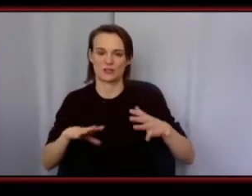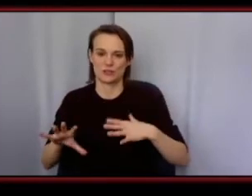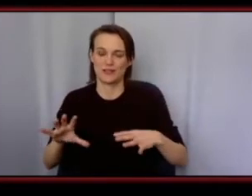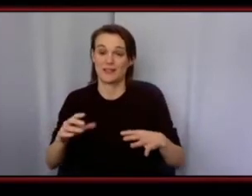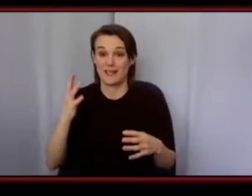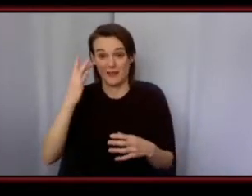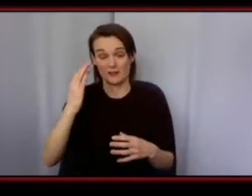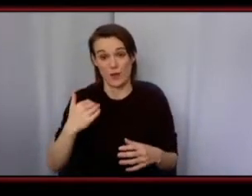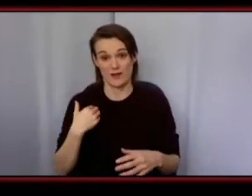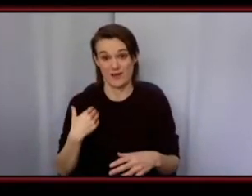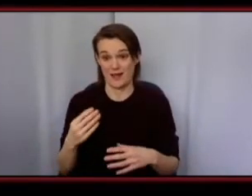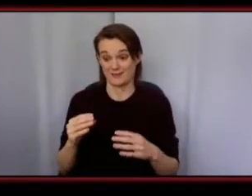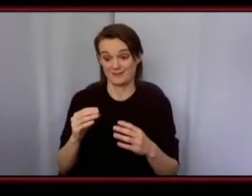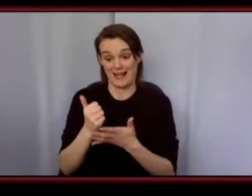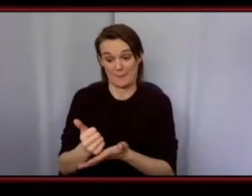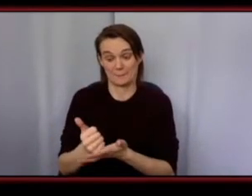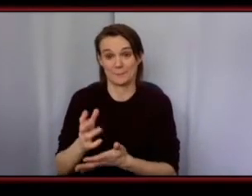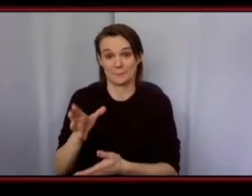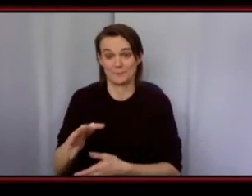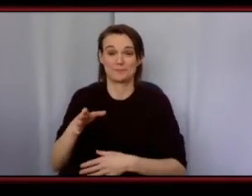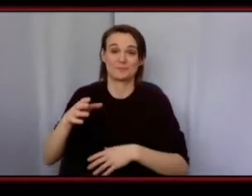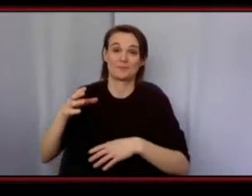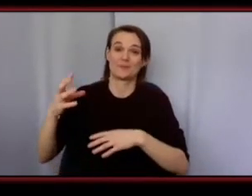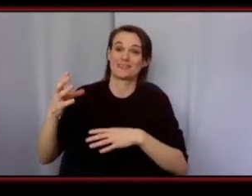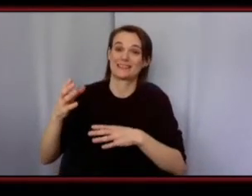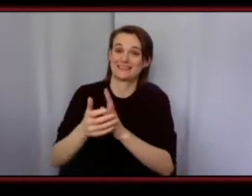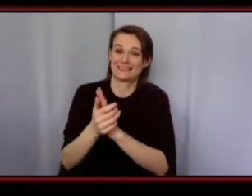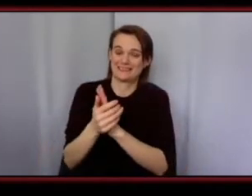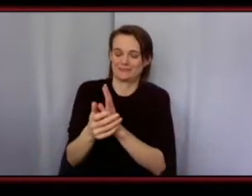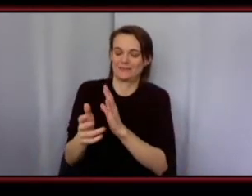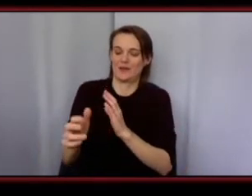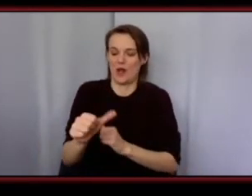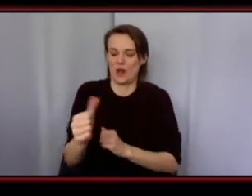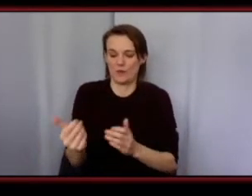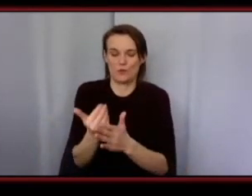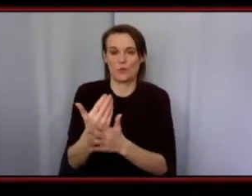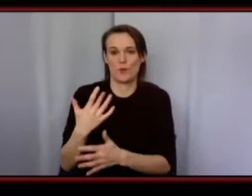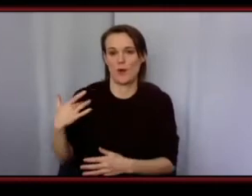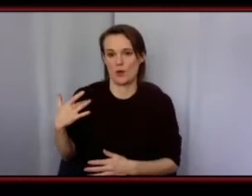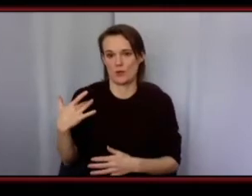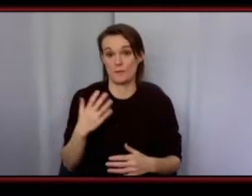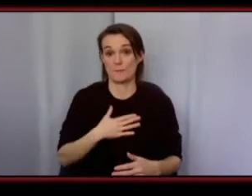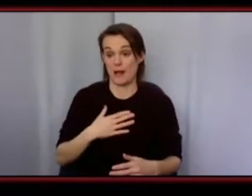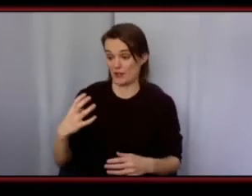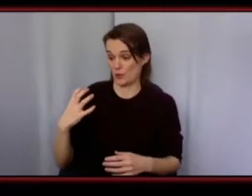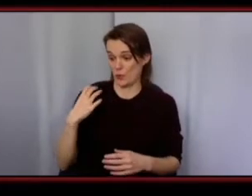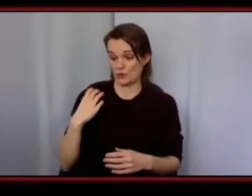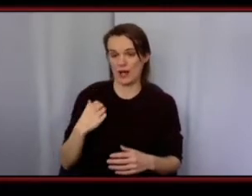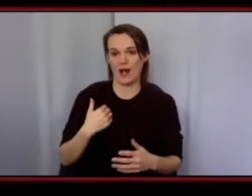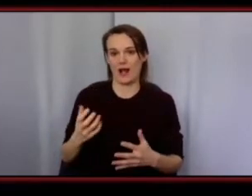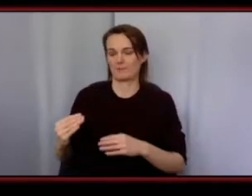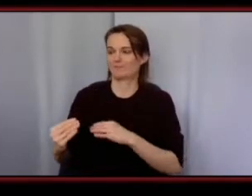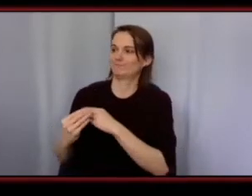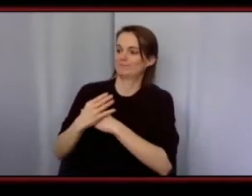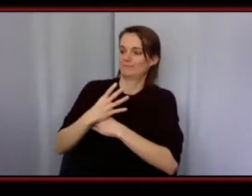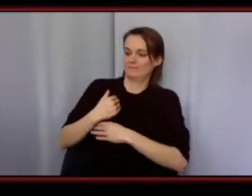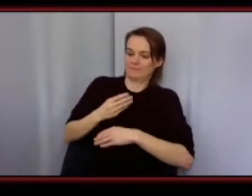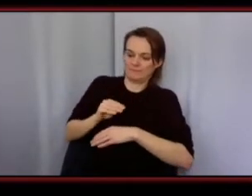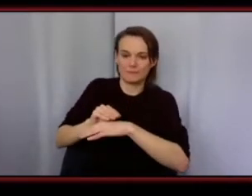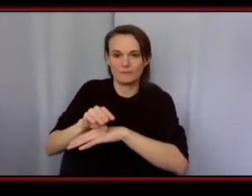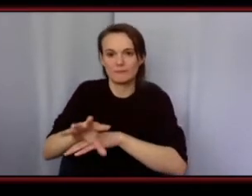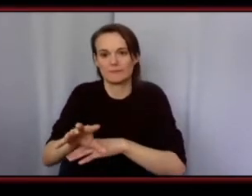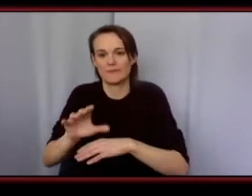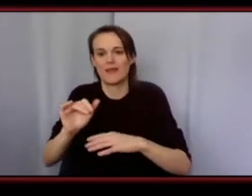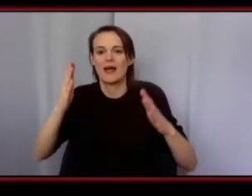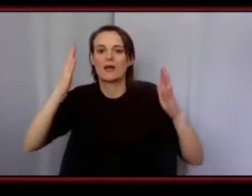as well as you know my coaching i want give them something that fashion gave me sort of that hope um